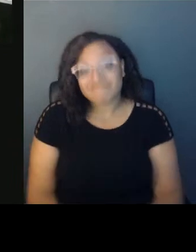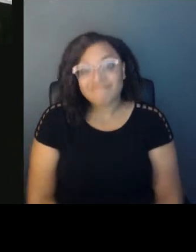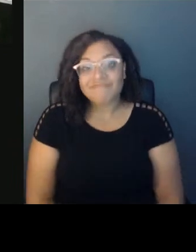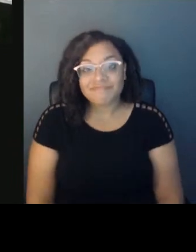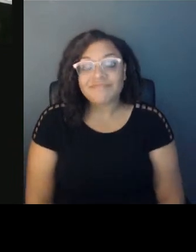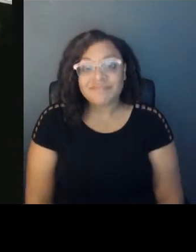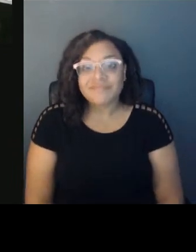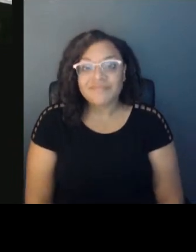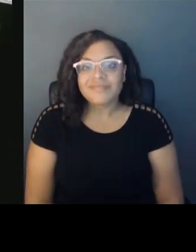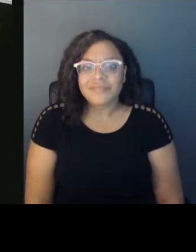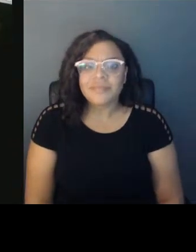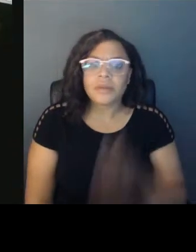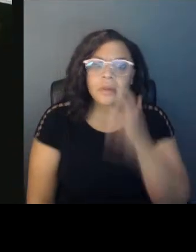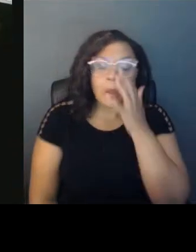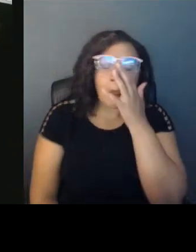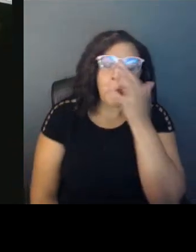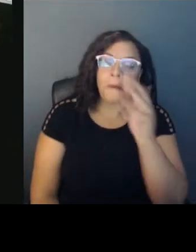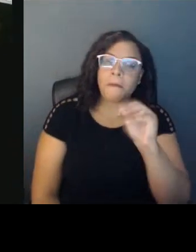this work to begin with, Vincent?